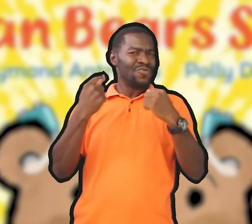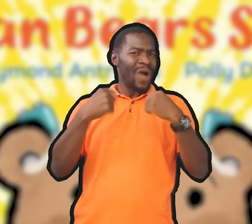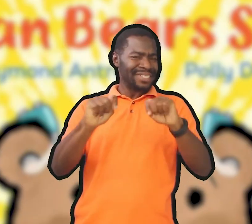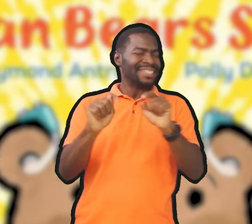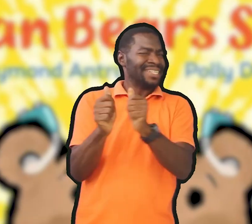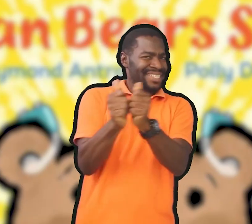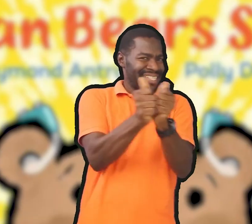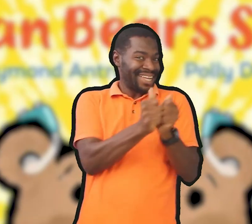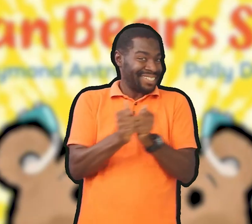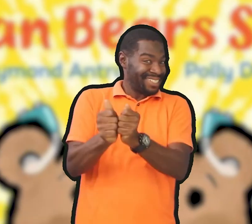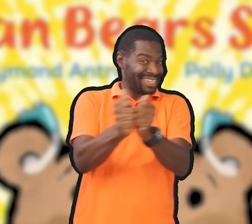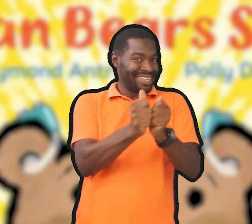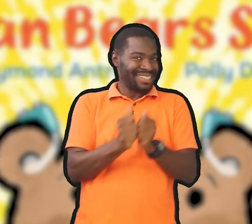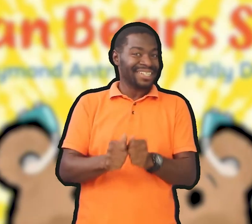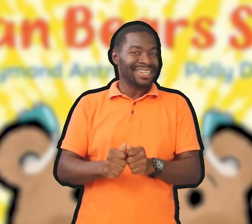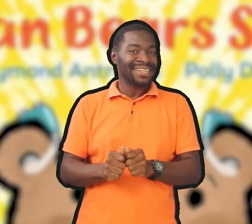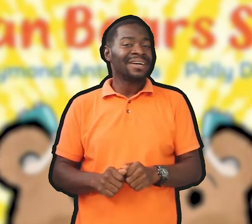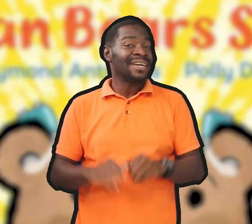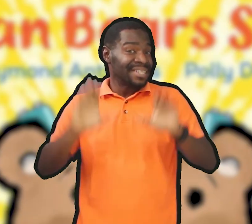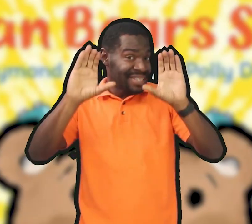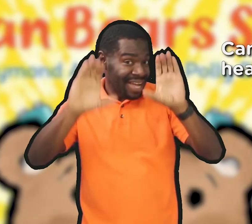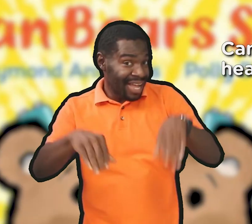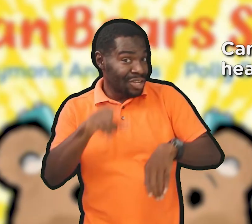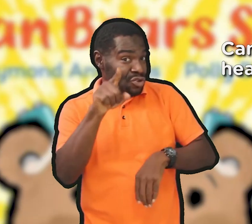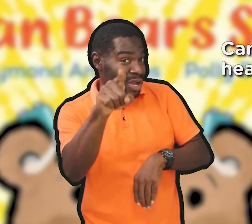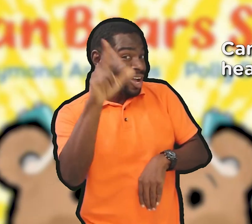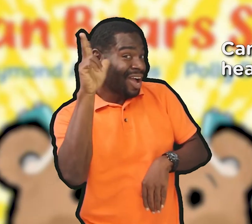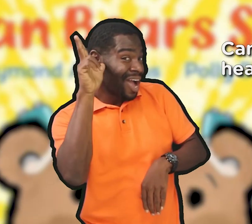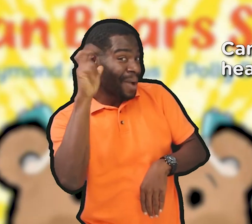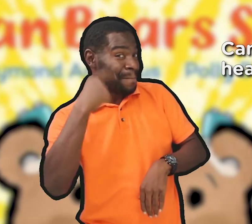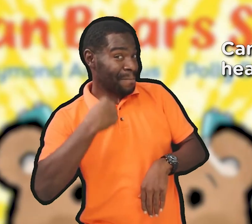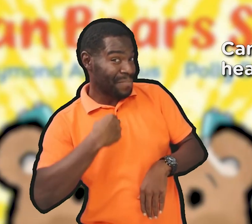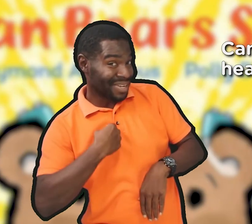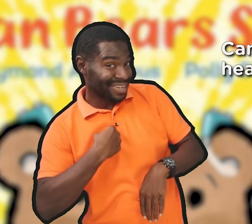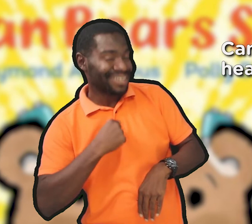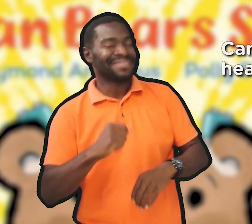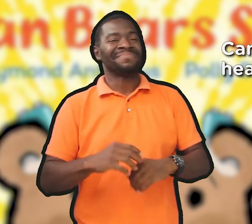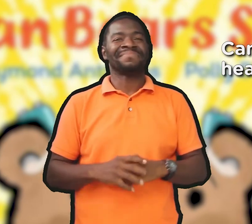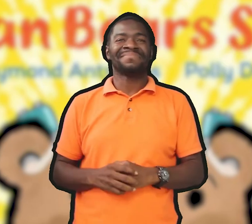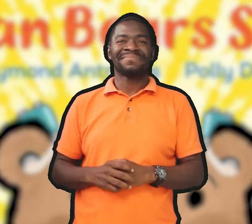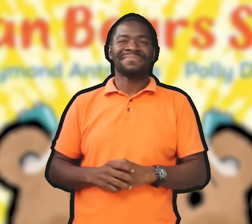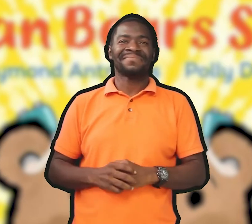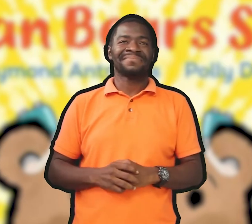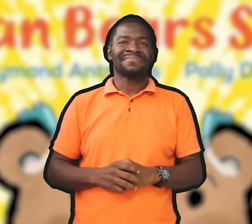Let's try that one together. Can you hear me?